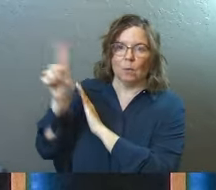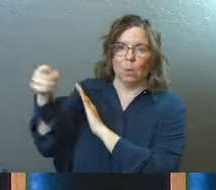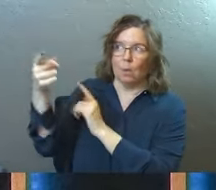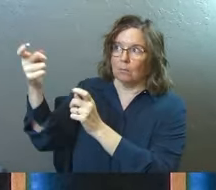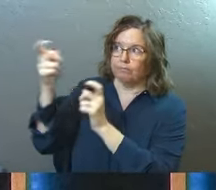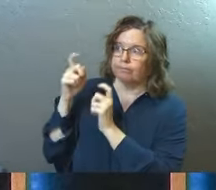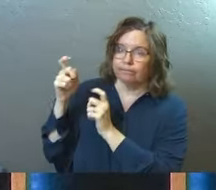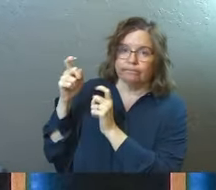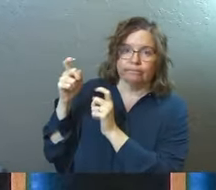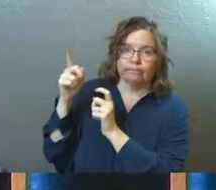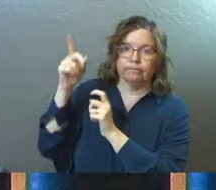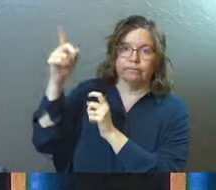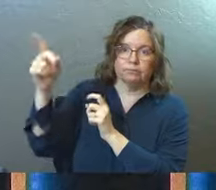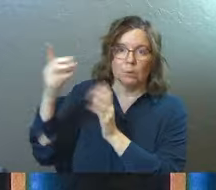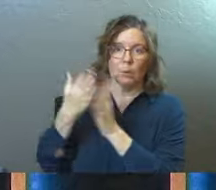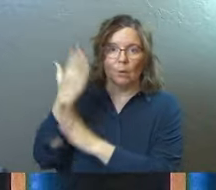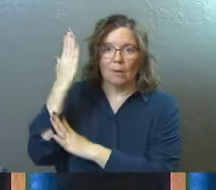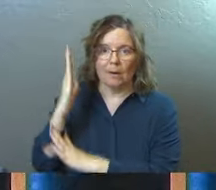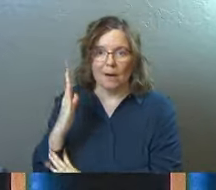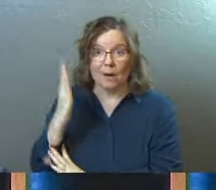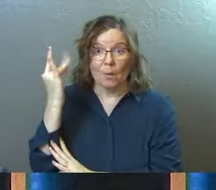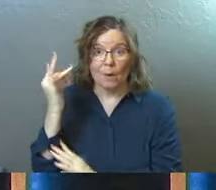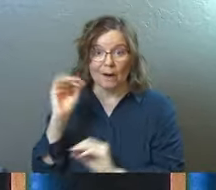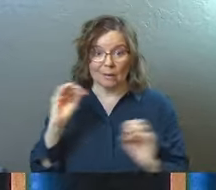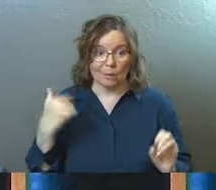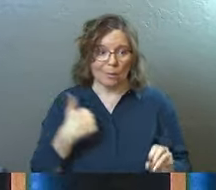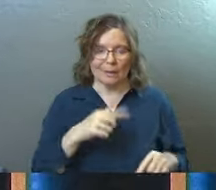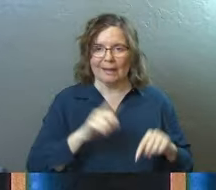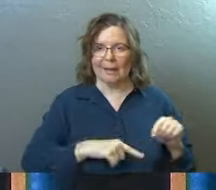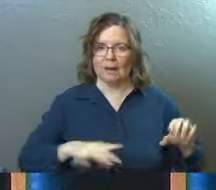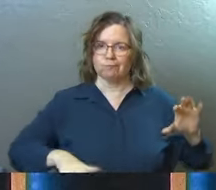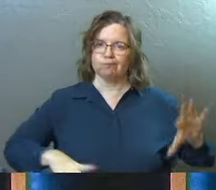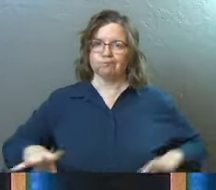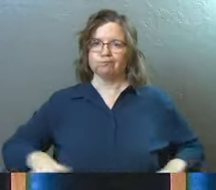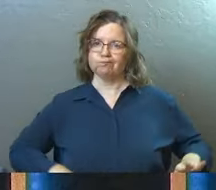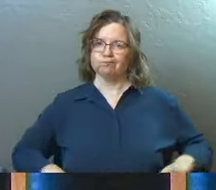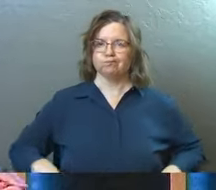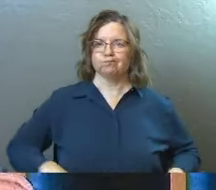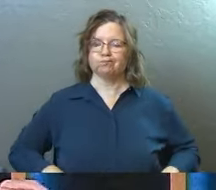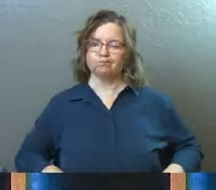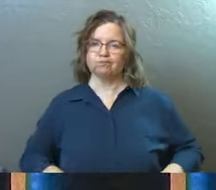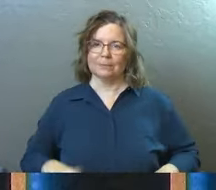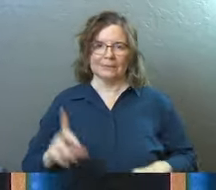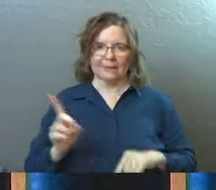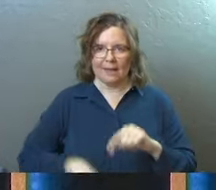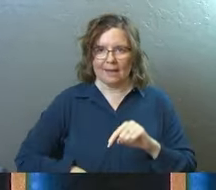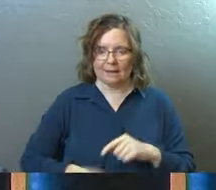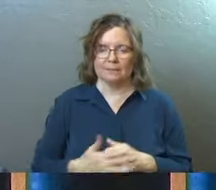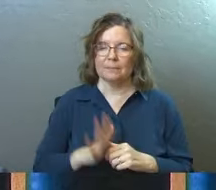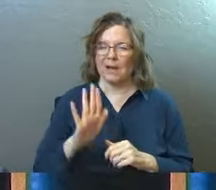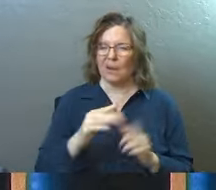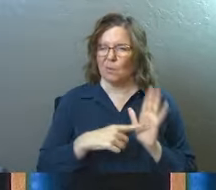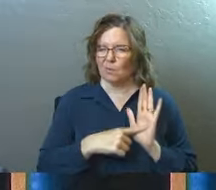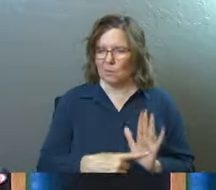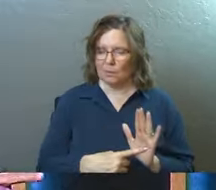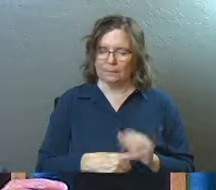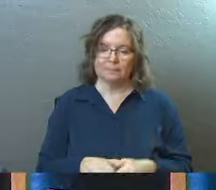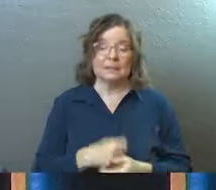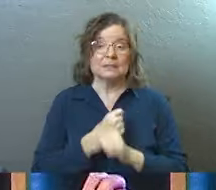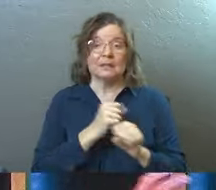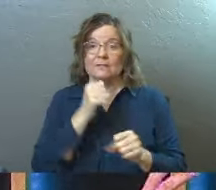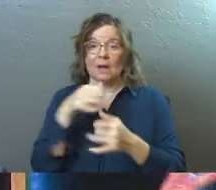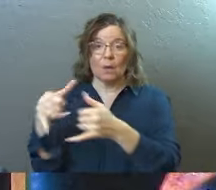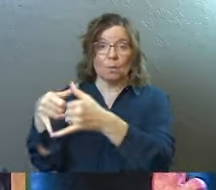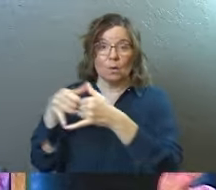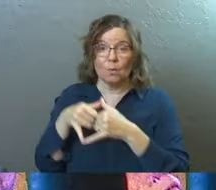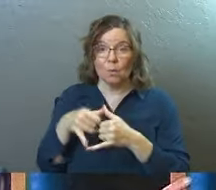And this is just said in the NLT, just a way for you to more easily understand. But let me pull something out here real quick. Salvation is